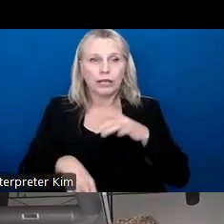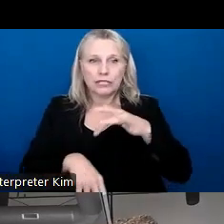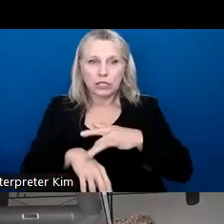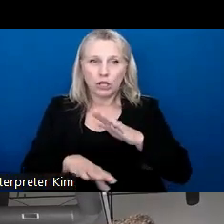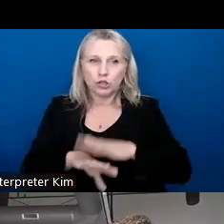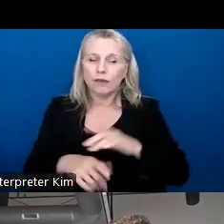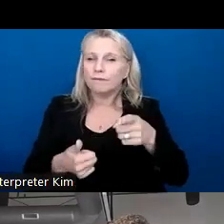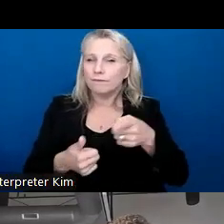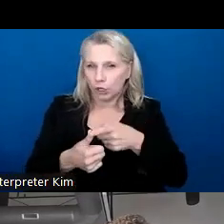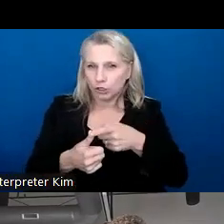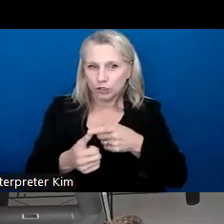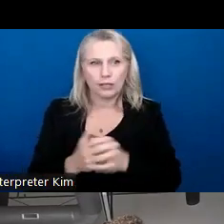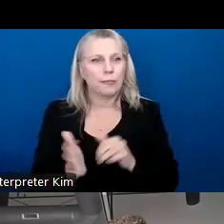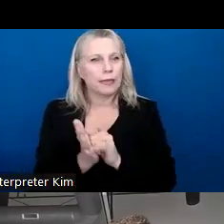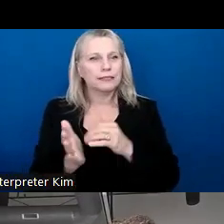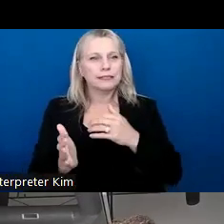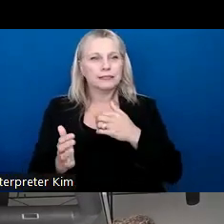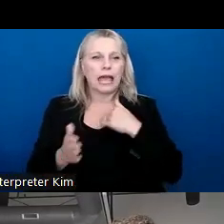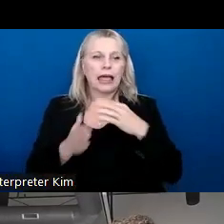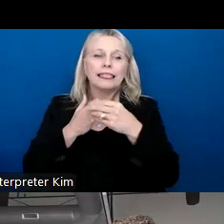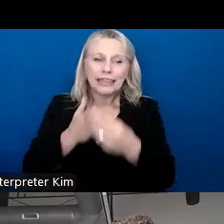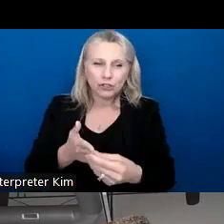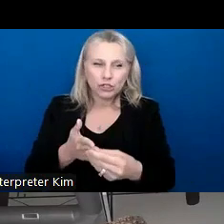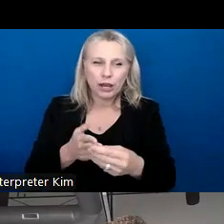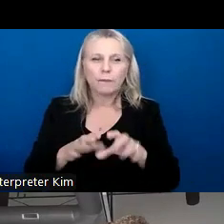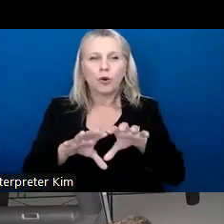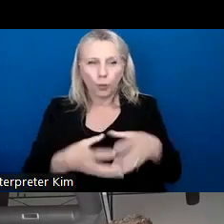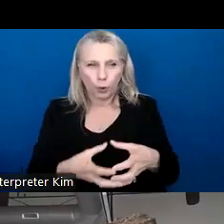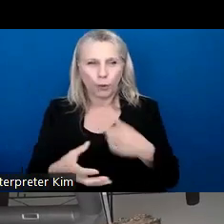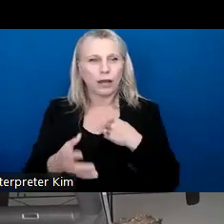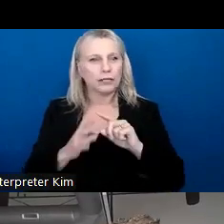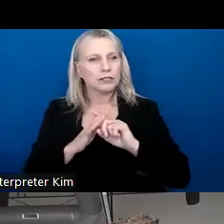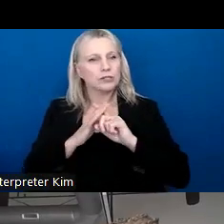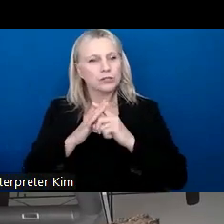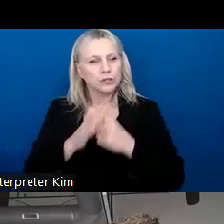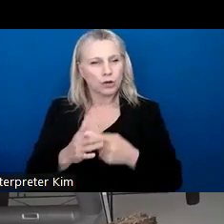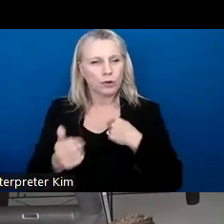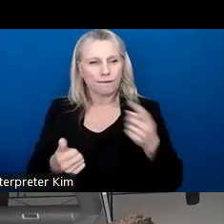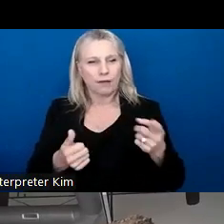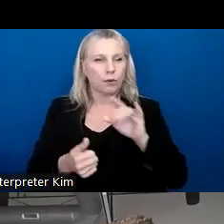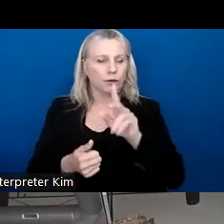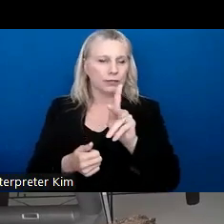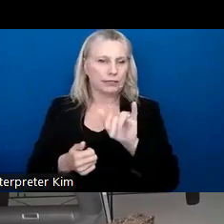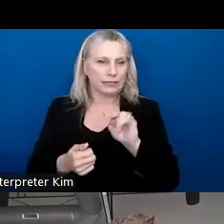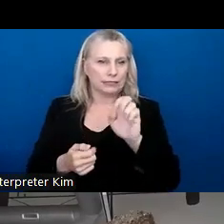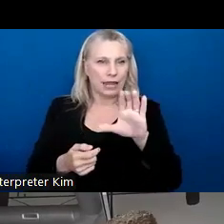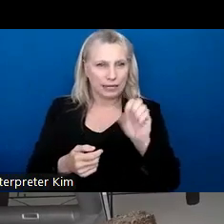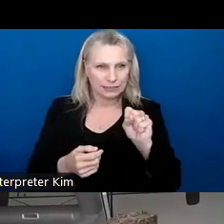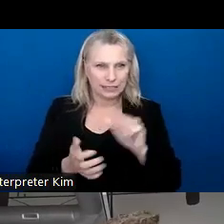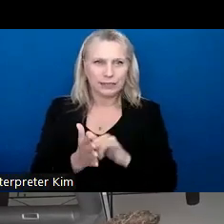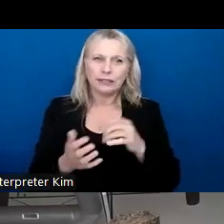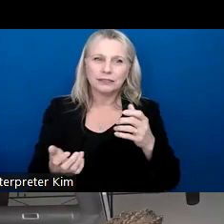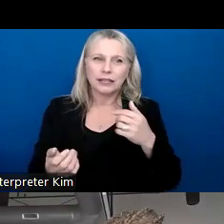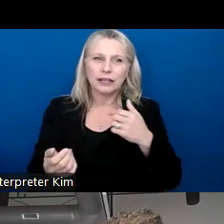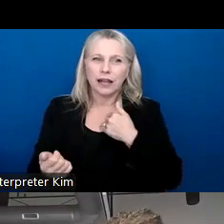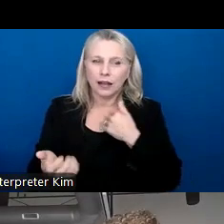my baby. Um, this was the leadership group that we started whenever I came on to the team. Um, it was really just, let's